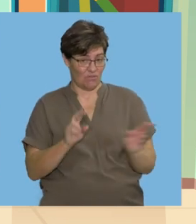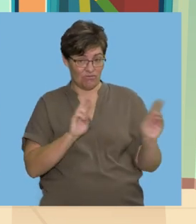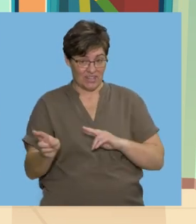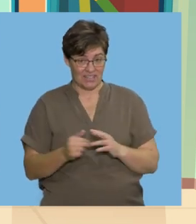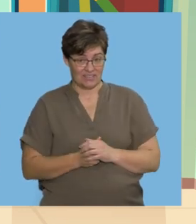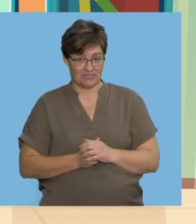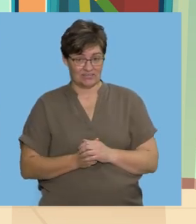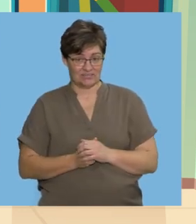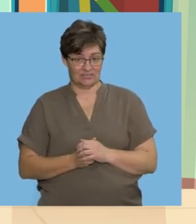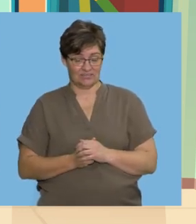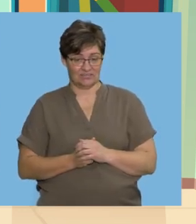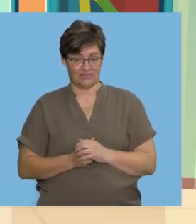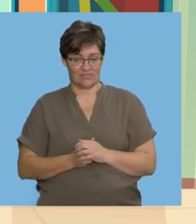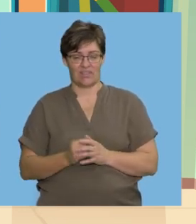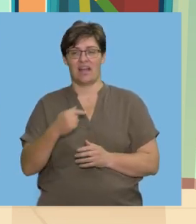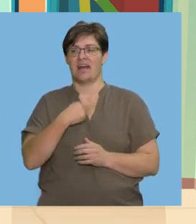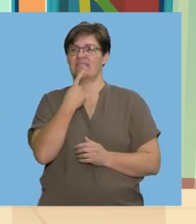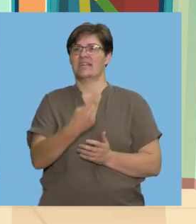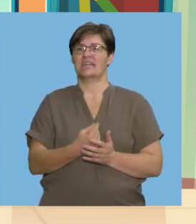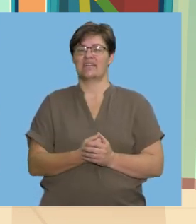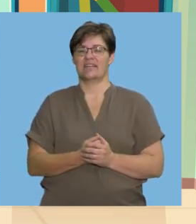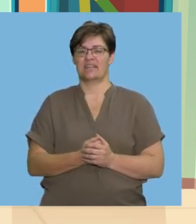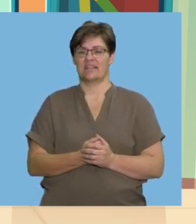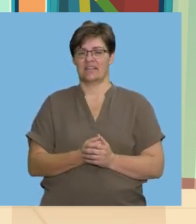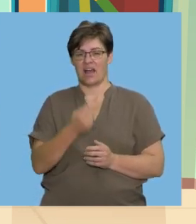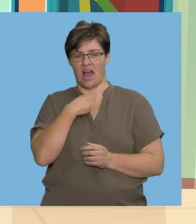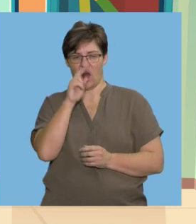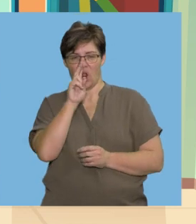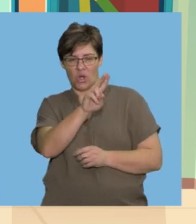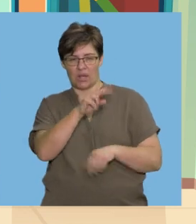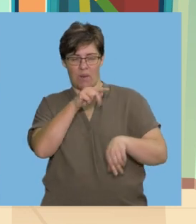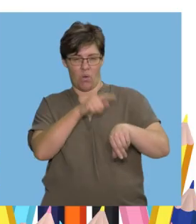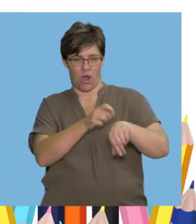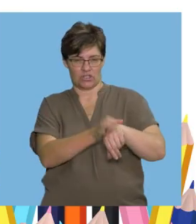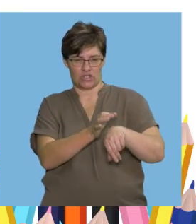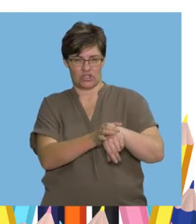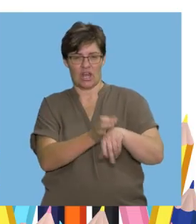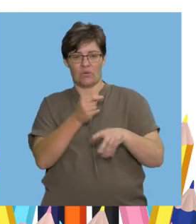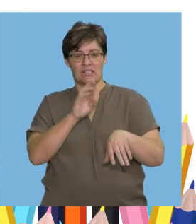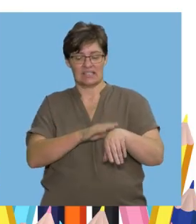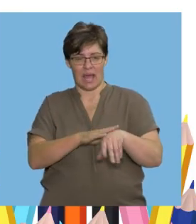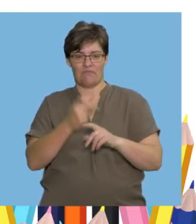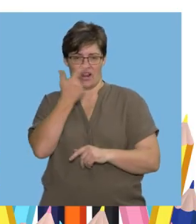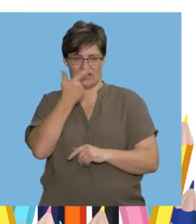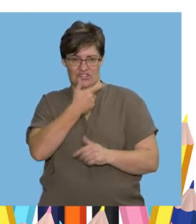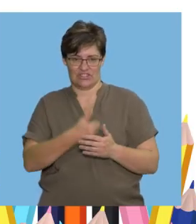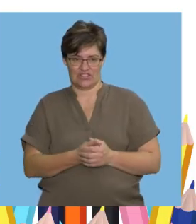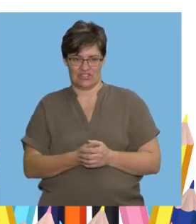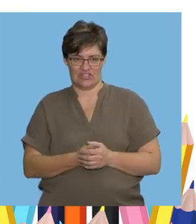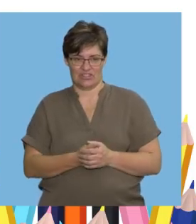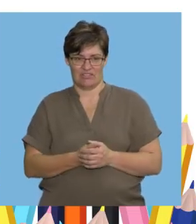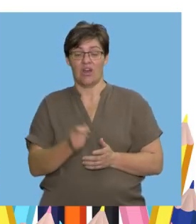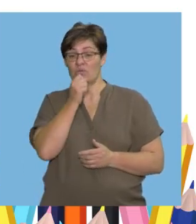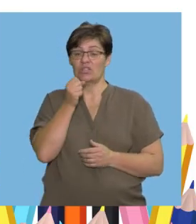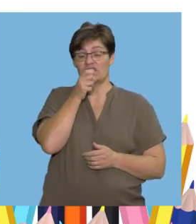Are you ready? I will say I looked at my watch And it was time